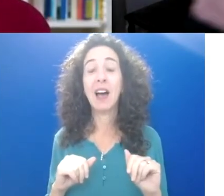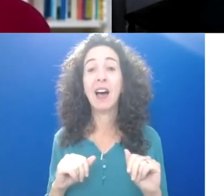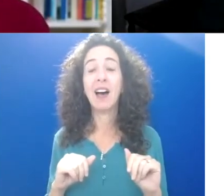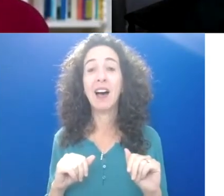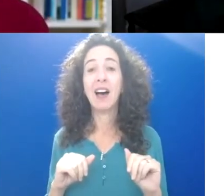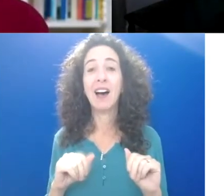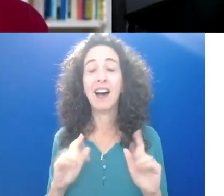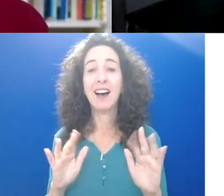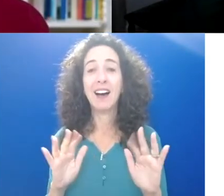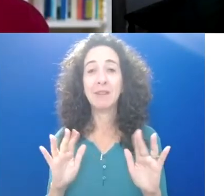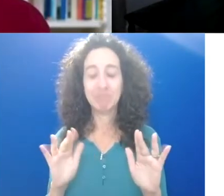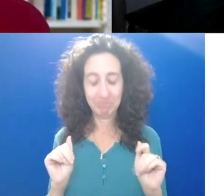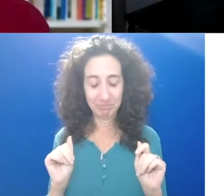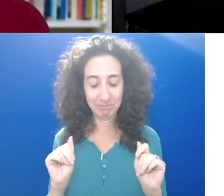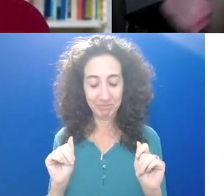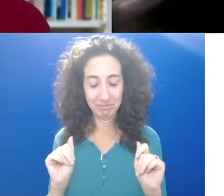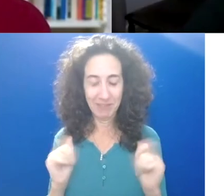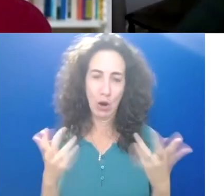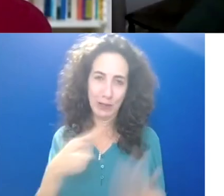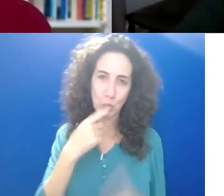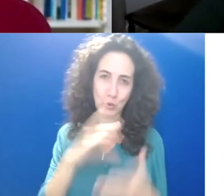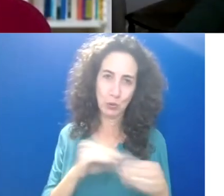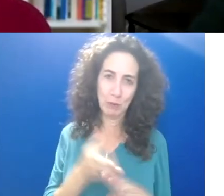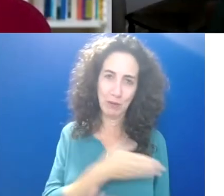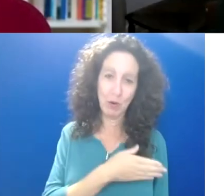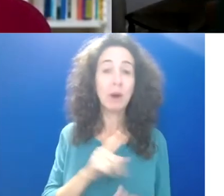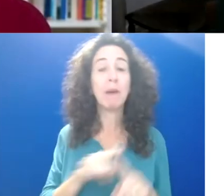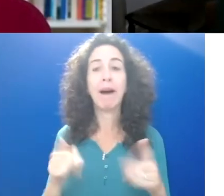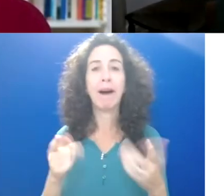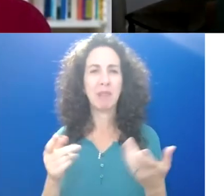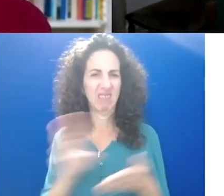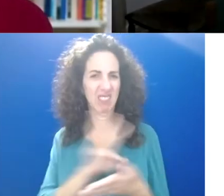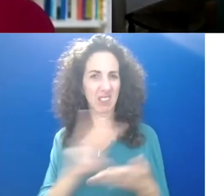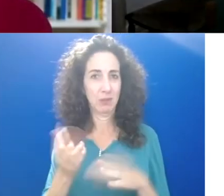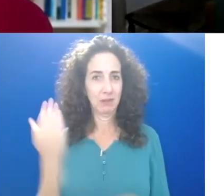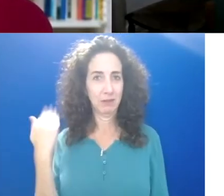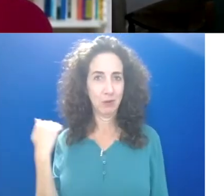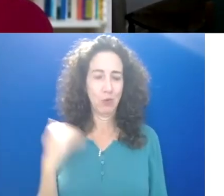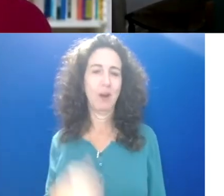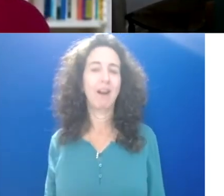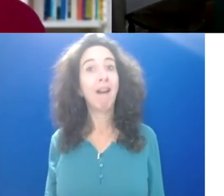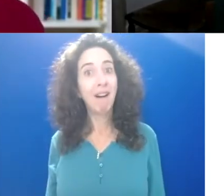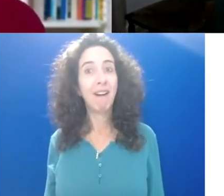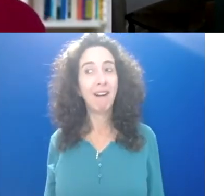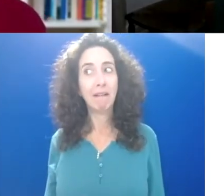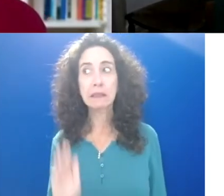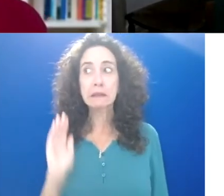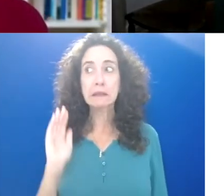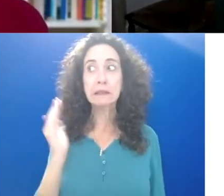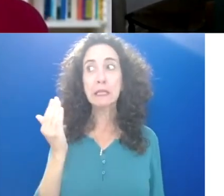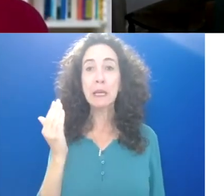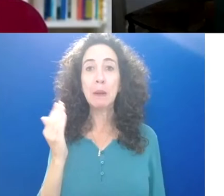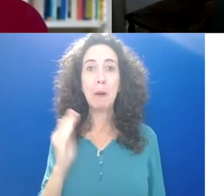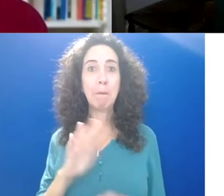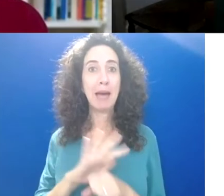about six weeks or so ago, when things were feeling a little safer than, than they are